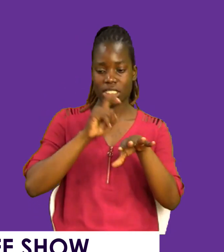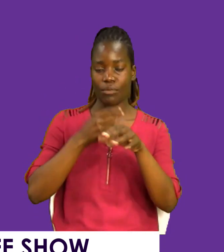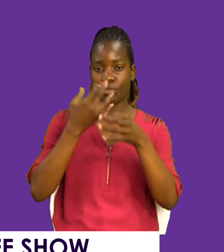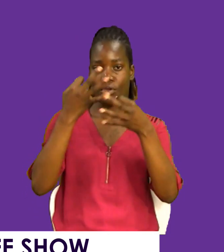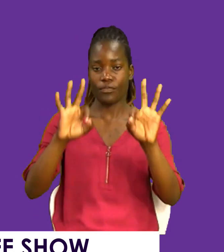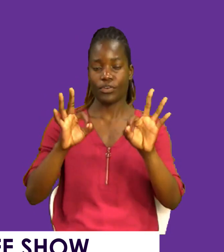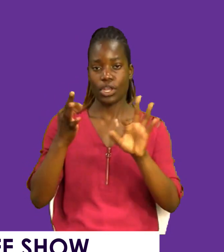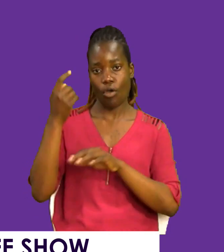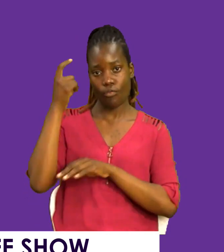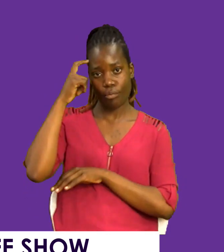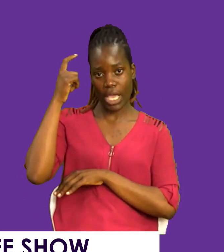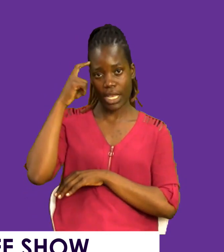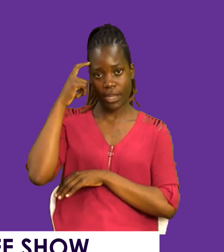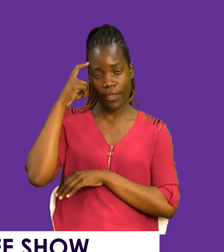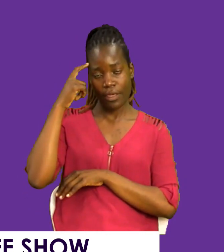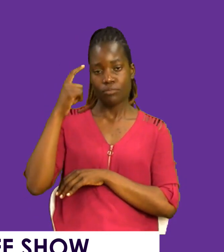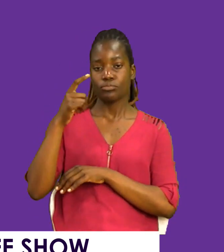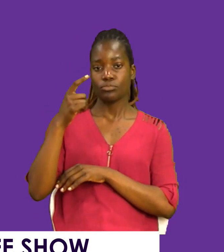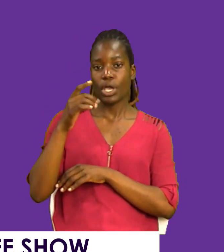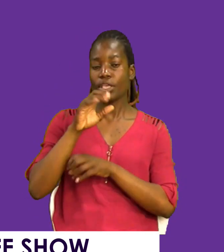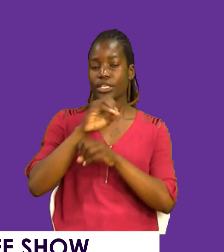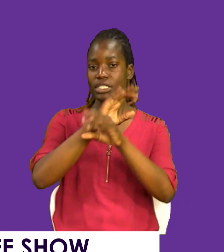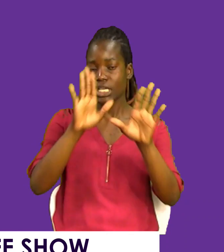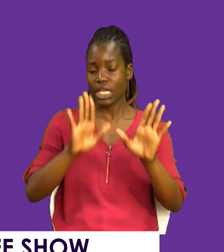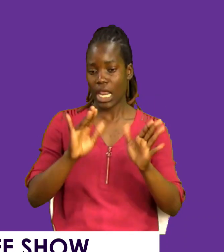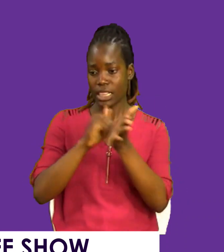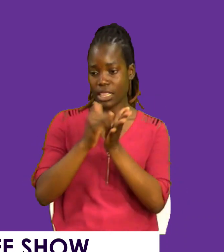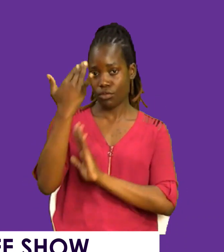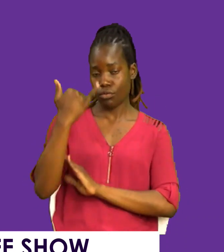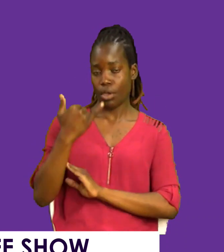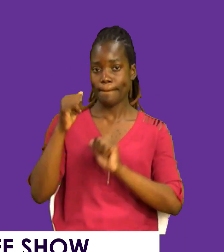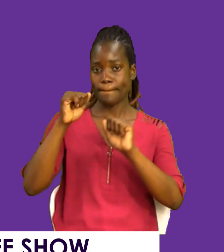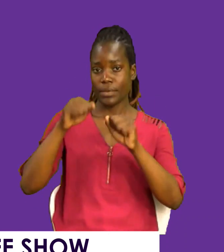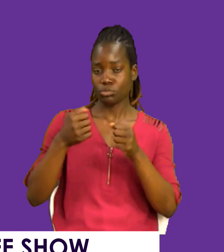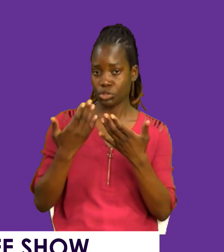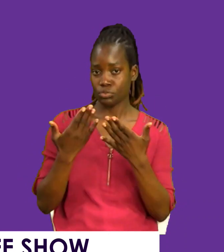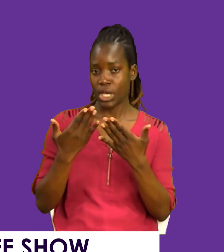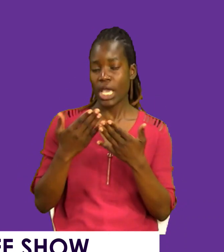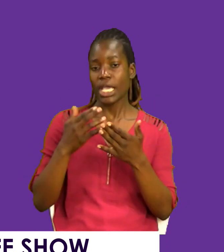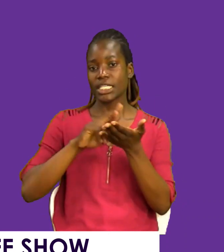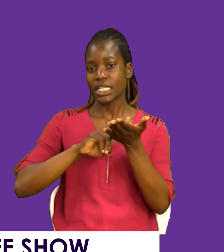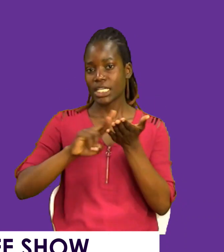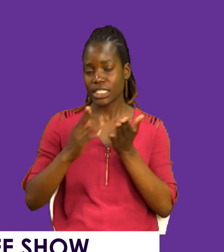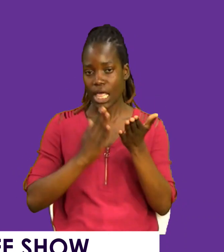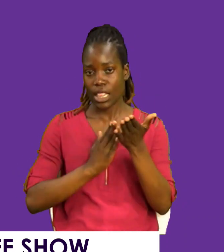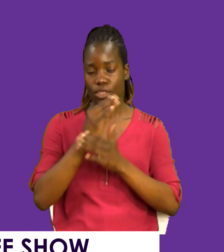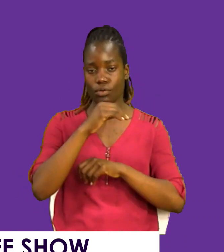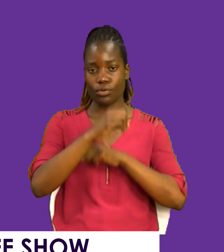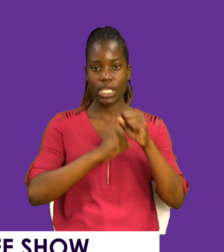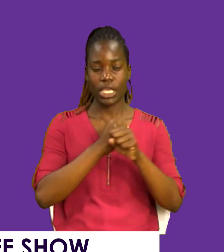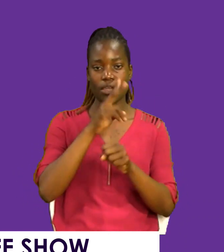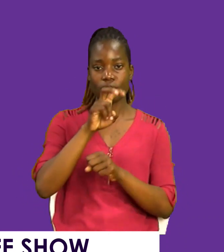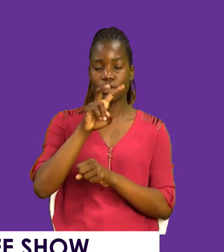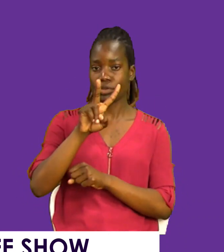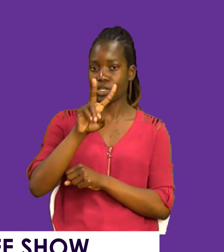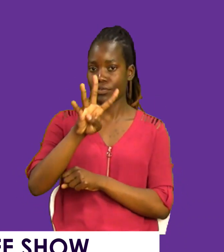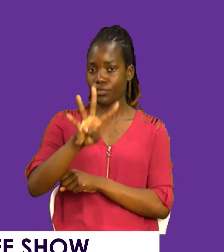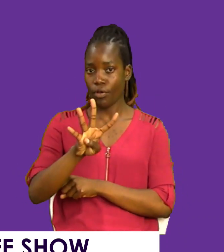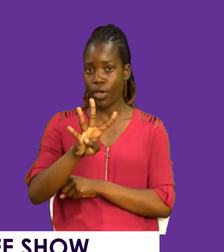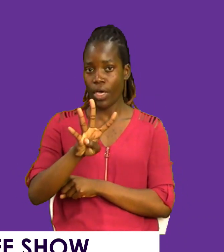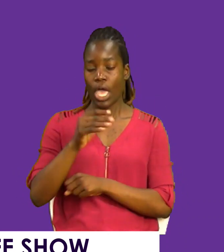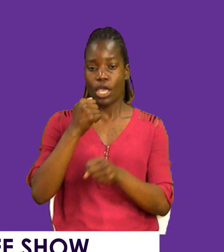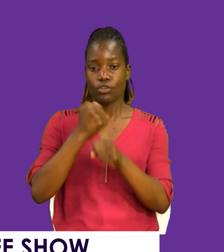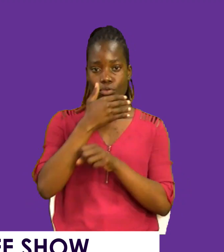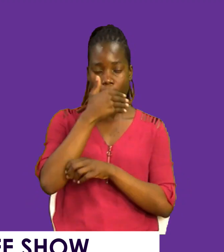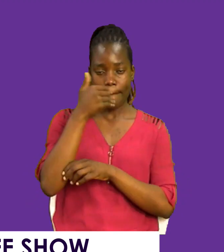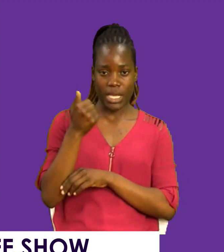free of mind, your conscience is clear. That is why you should fight for the reins of righteousness throughout the year 2024. Do